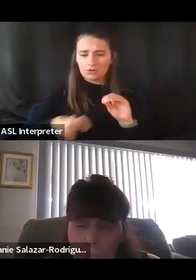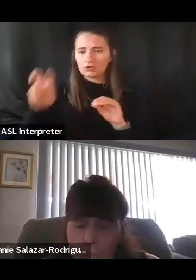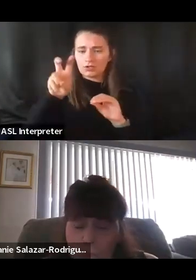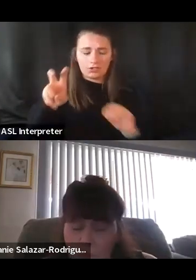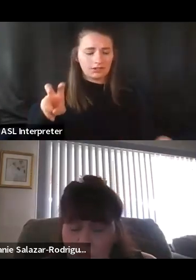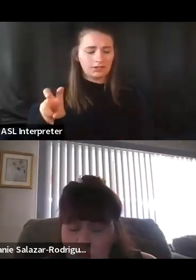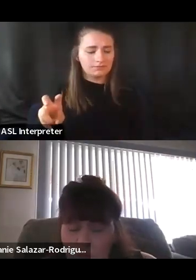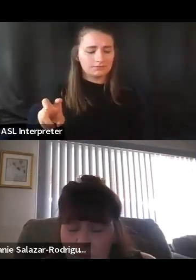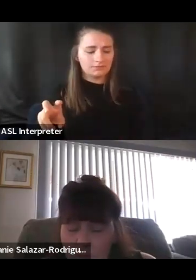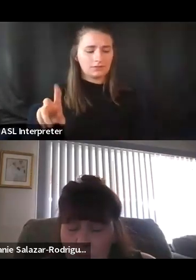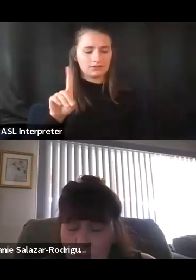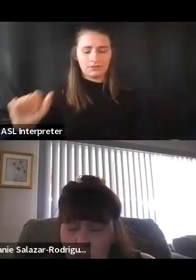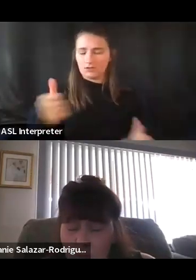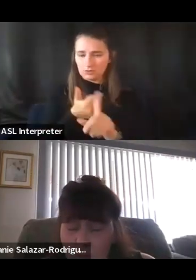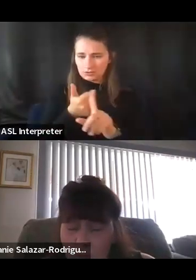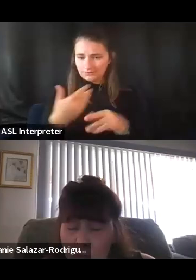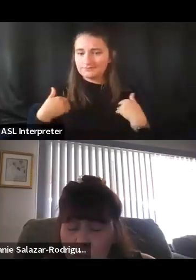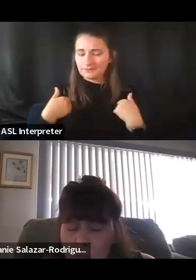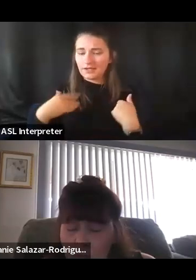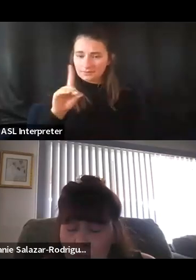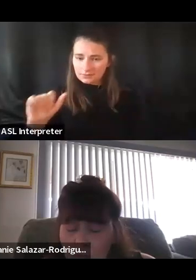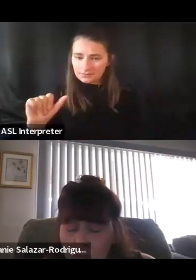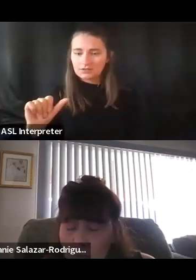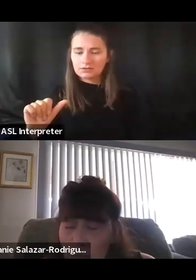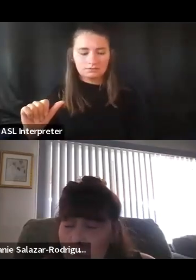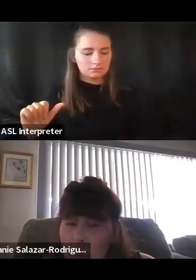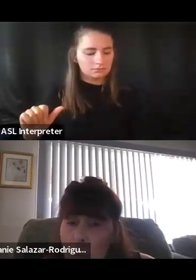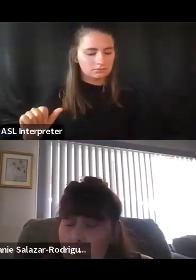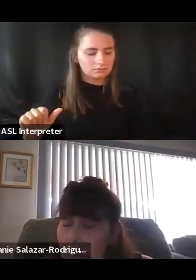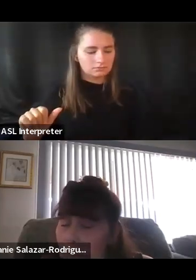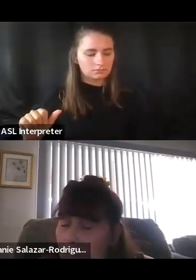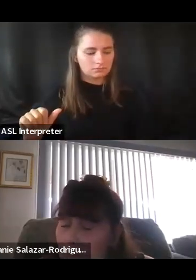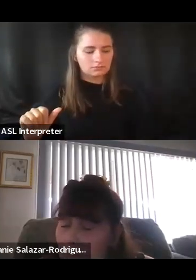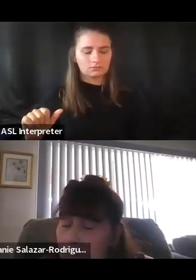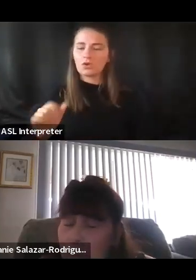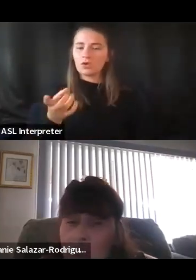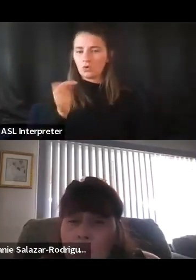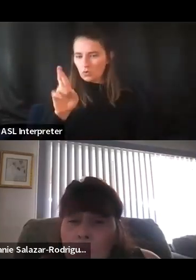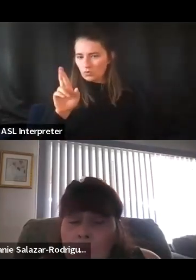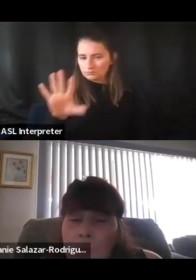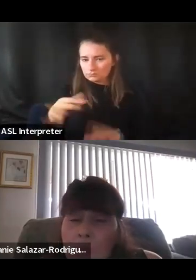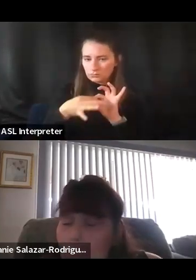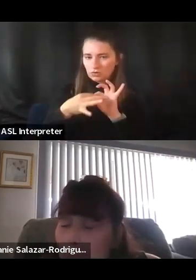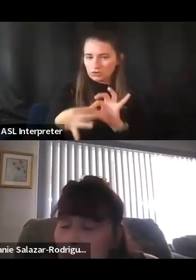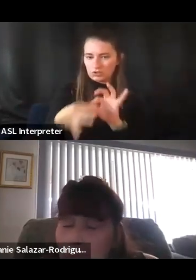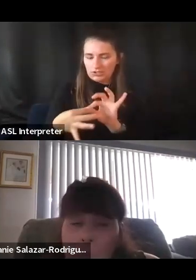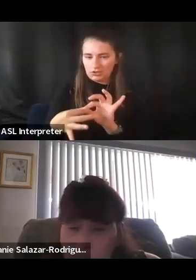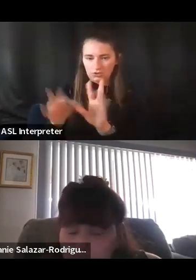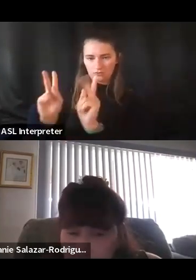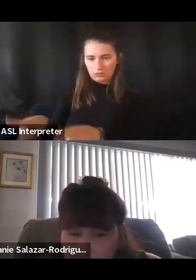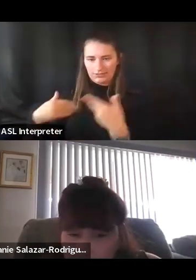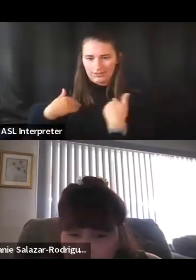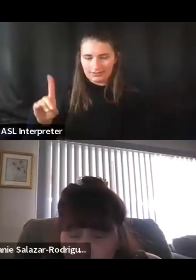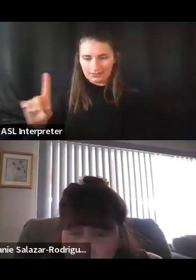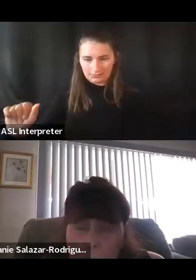living with a disability or your connection to someone living with disability? Could you